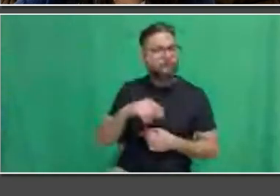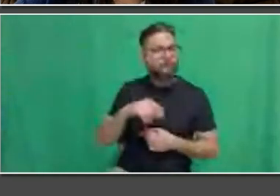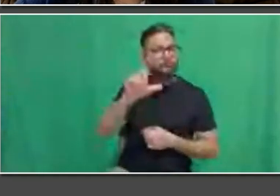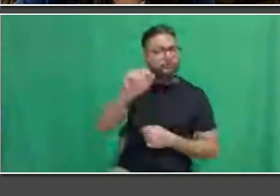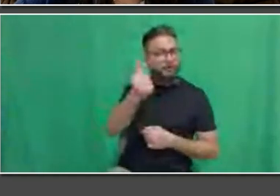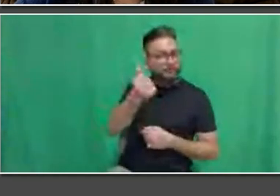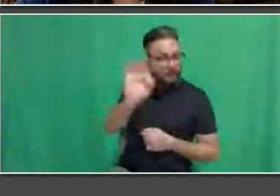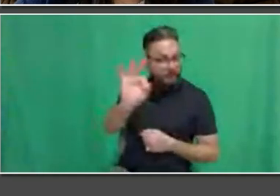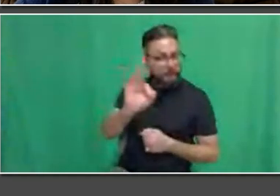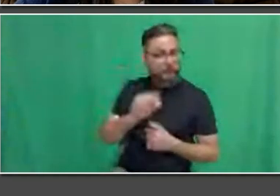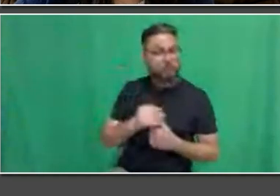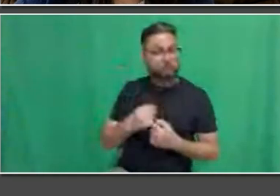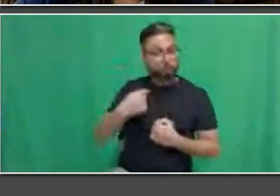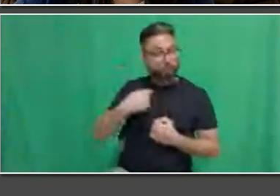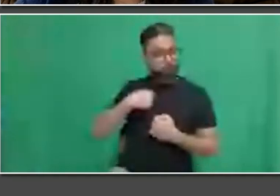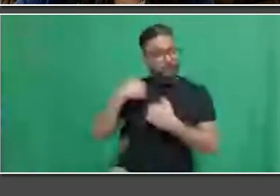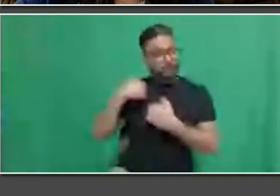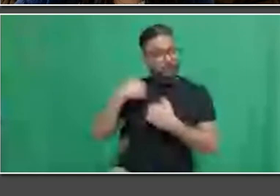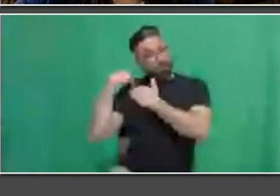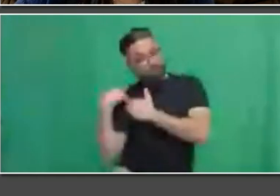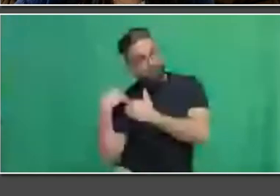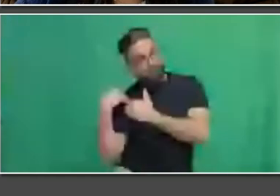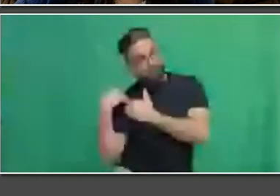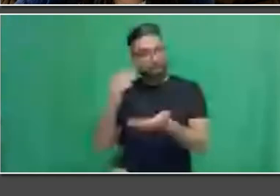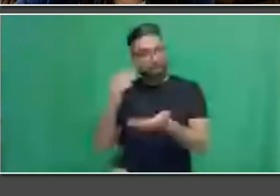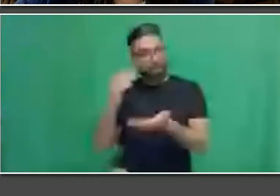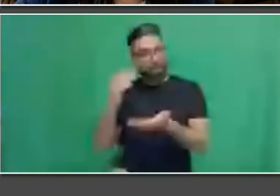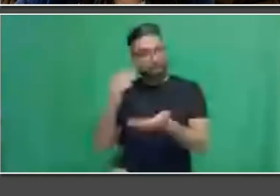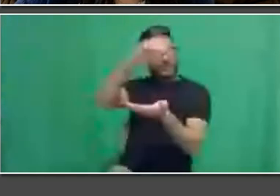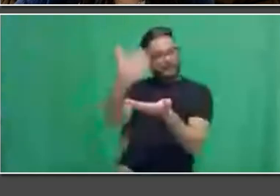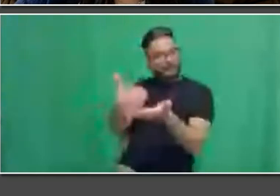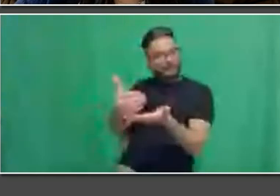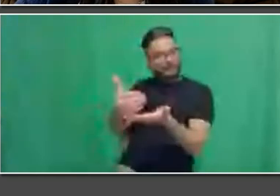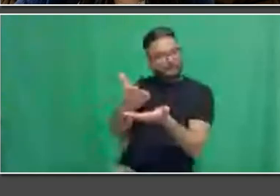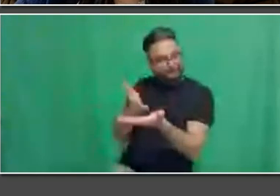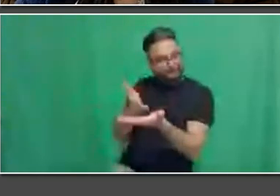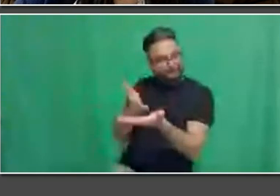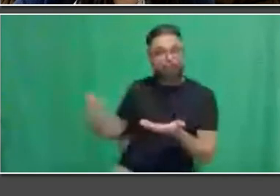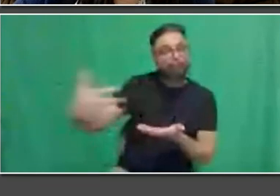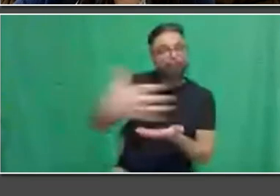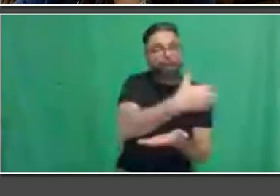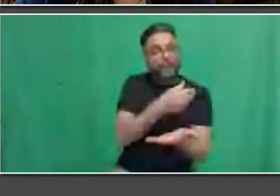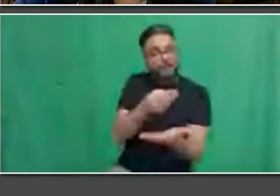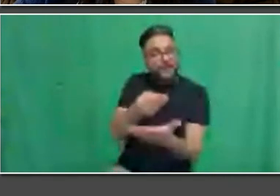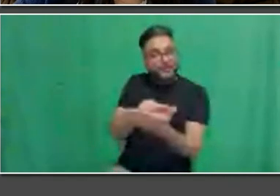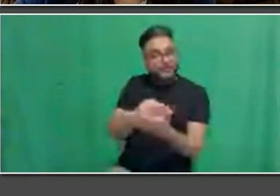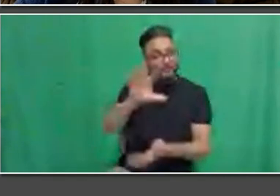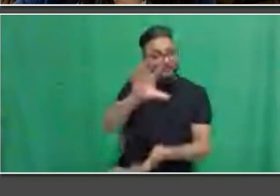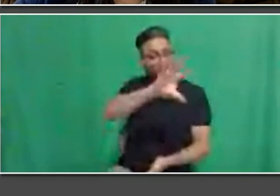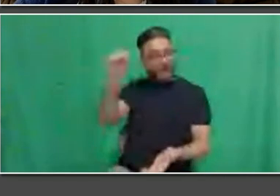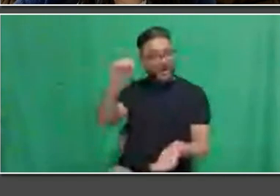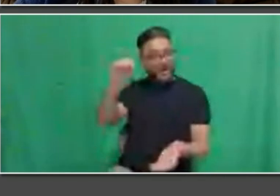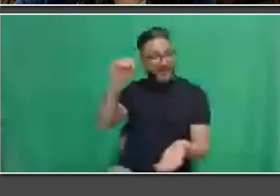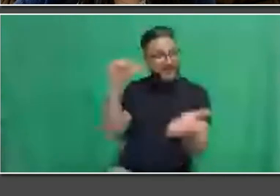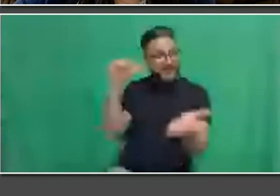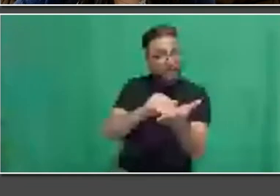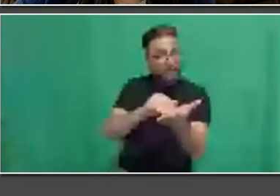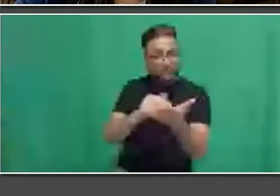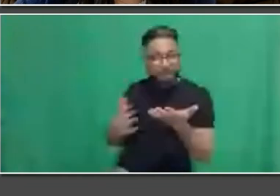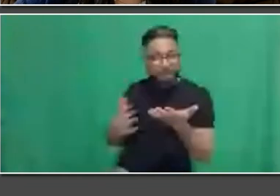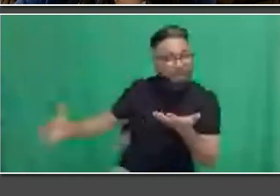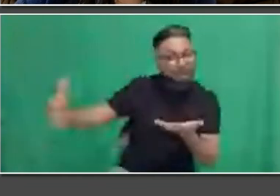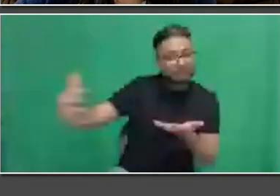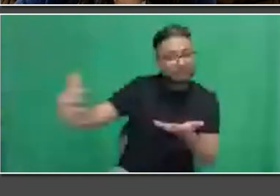each year to be donated to this great organization. The civil department at EC&E is